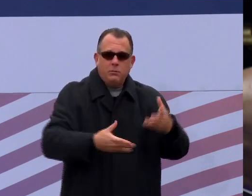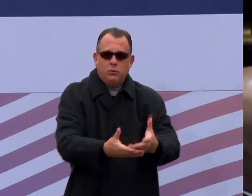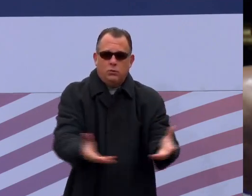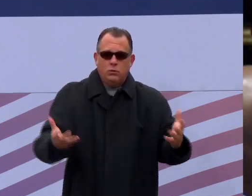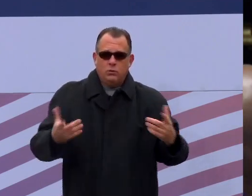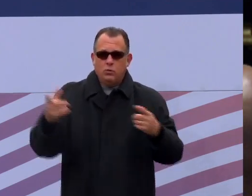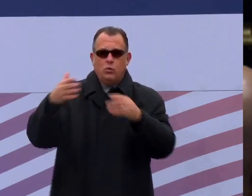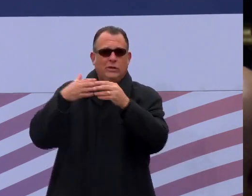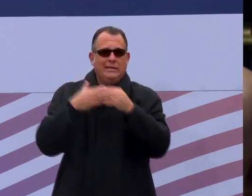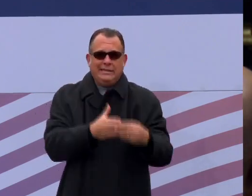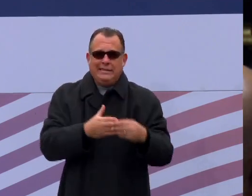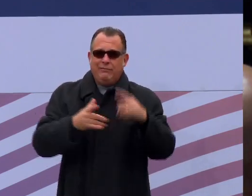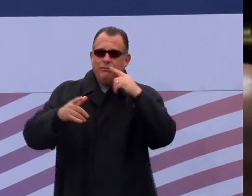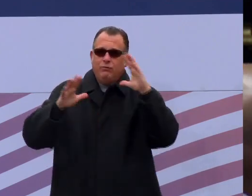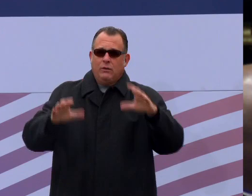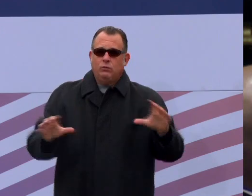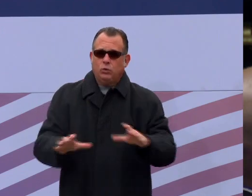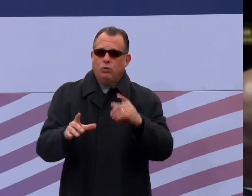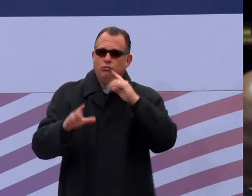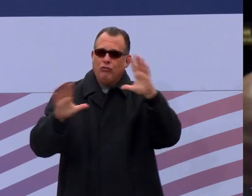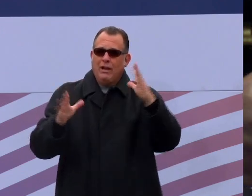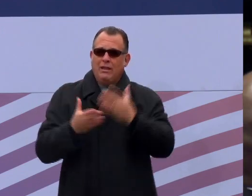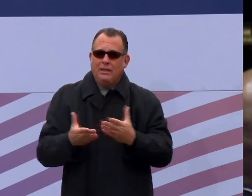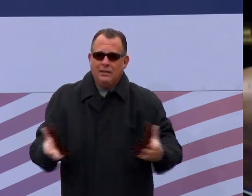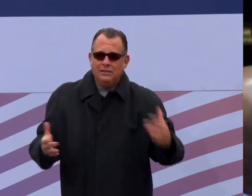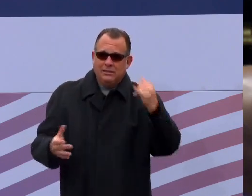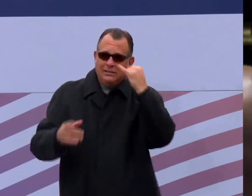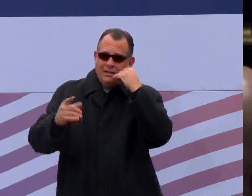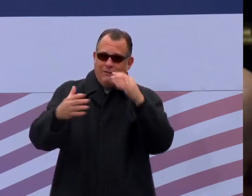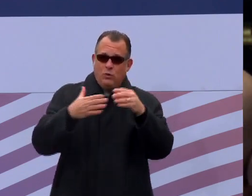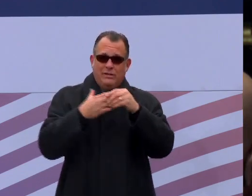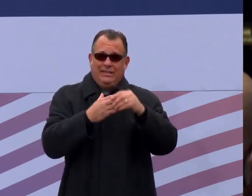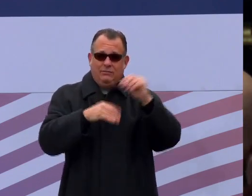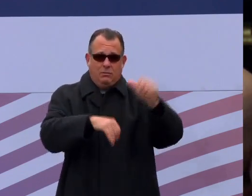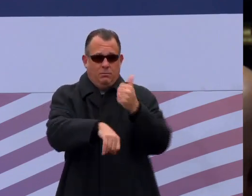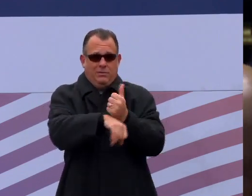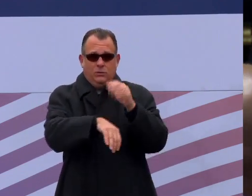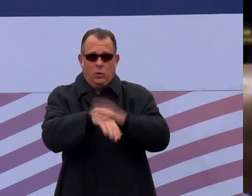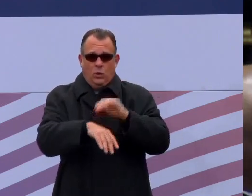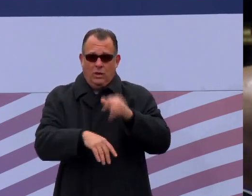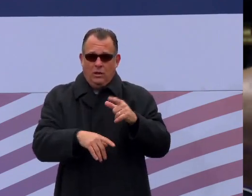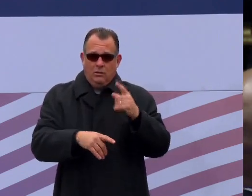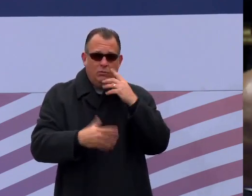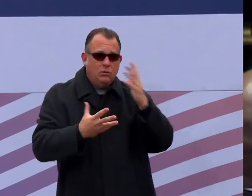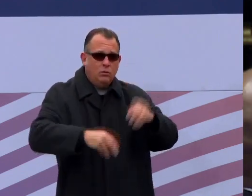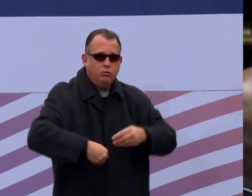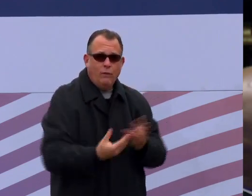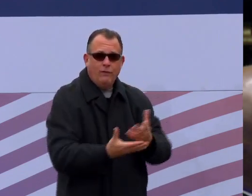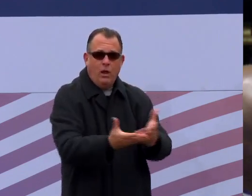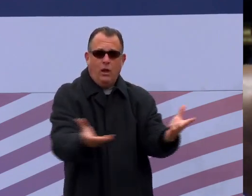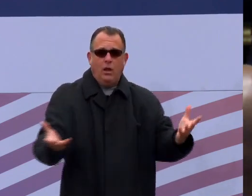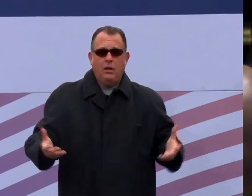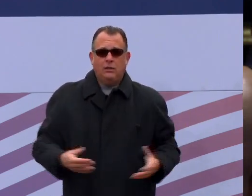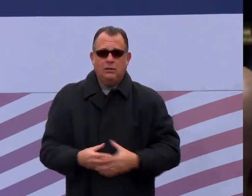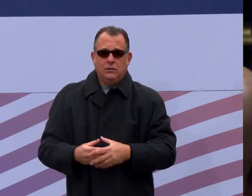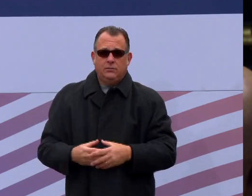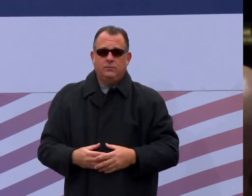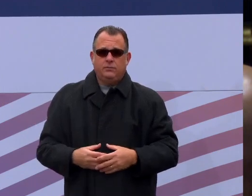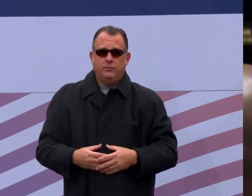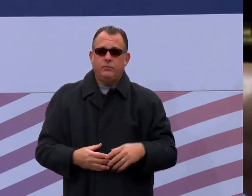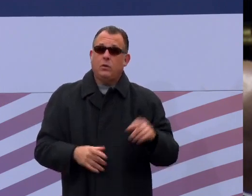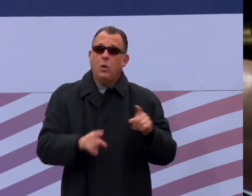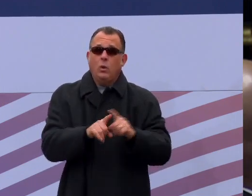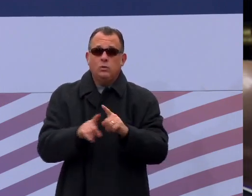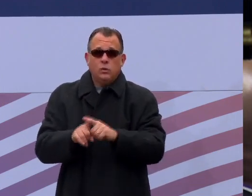and do great things if your leadership is based on the foundation of service. Number two, just be